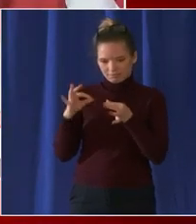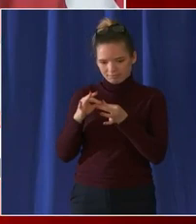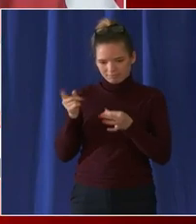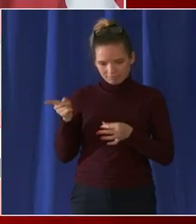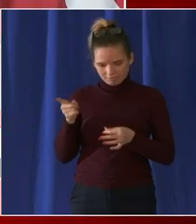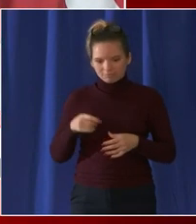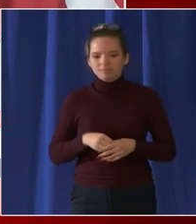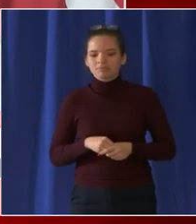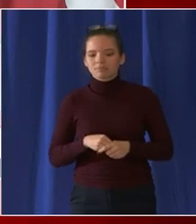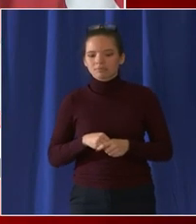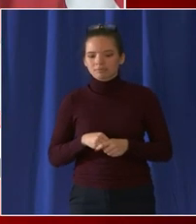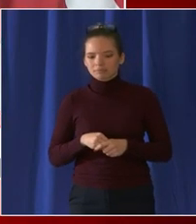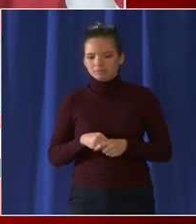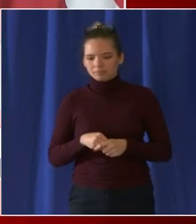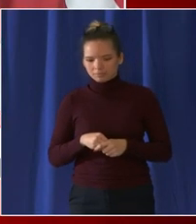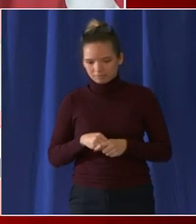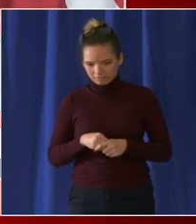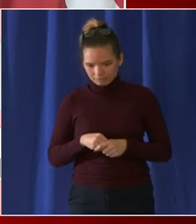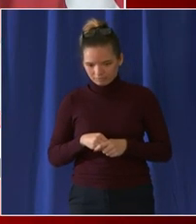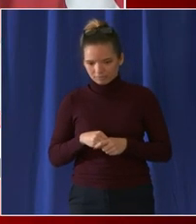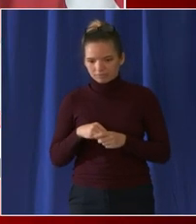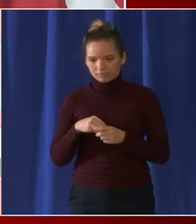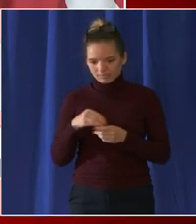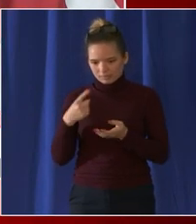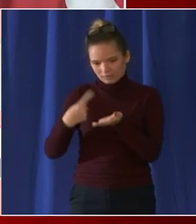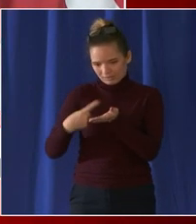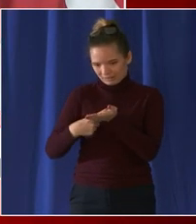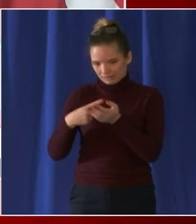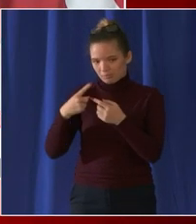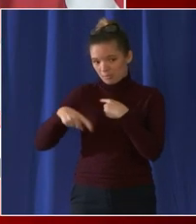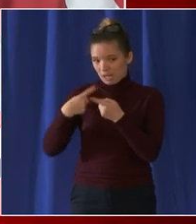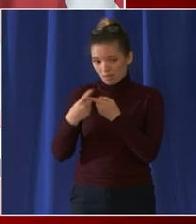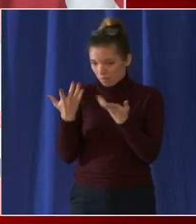metrics that the district is dealing with today